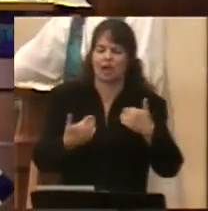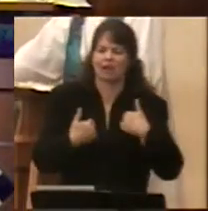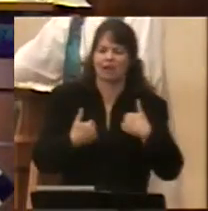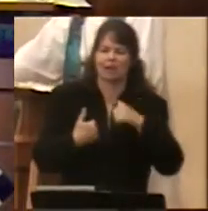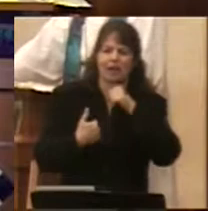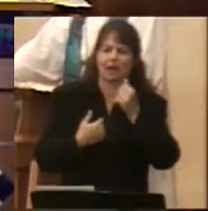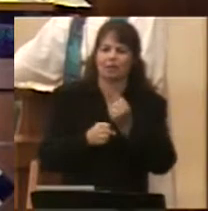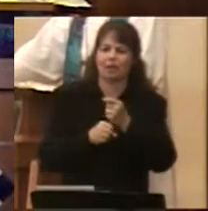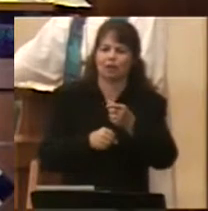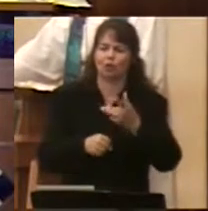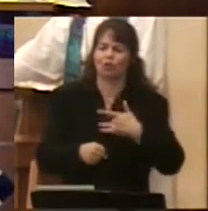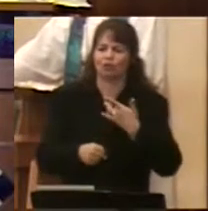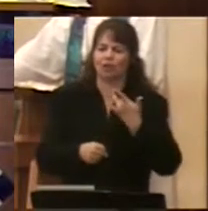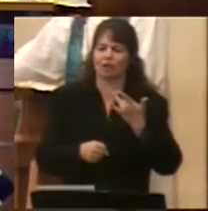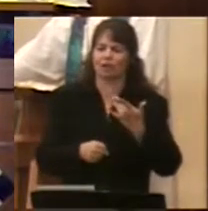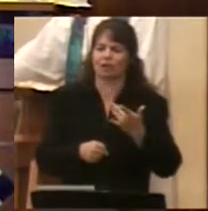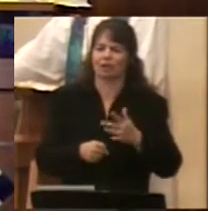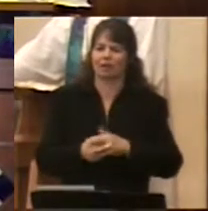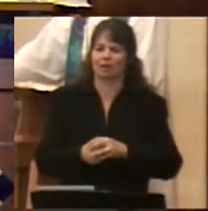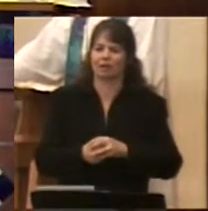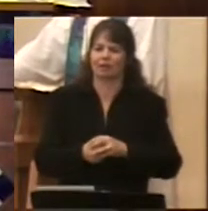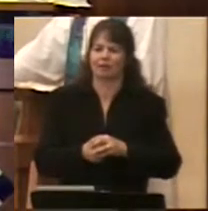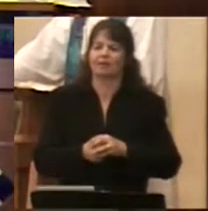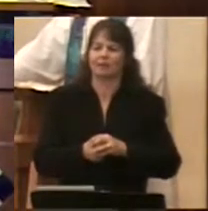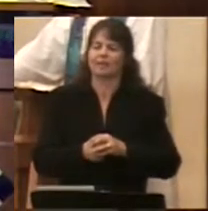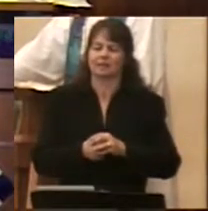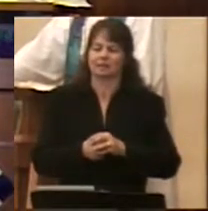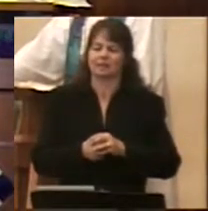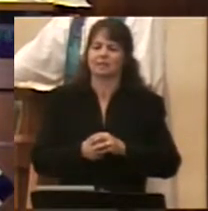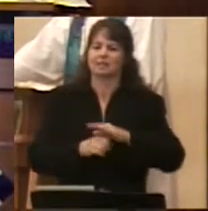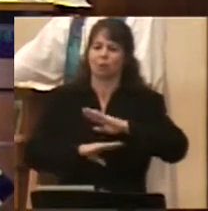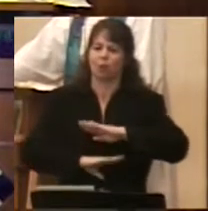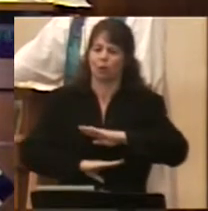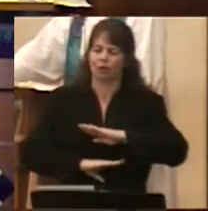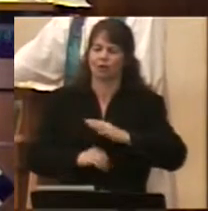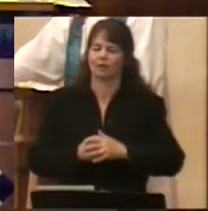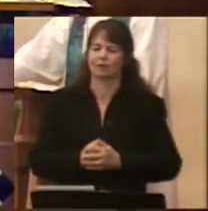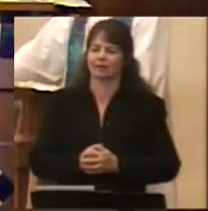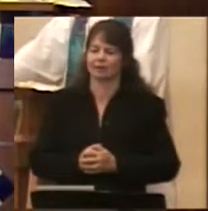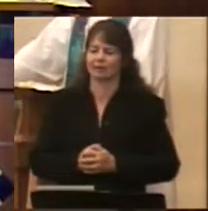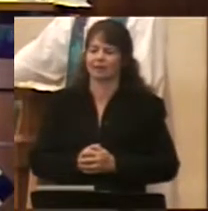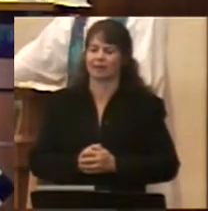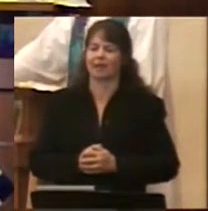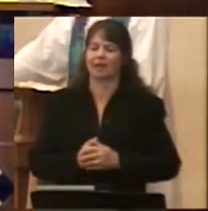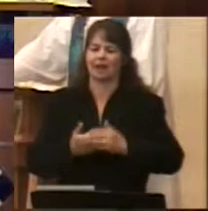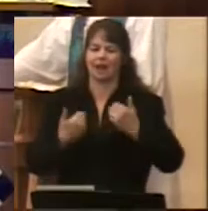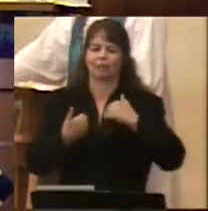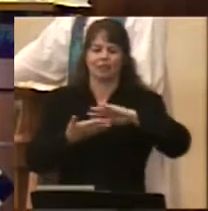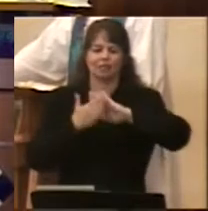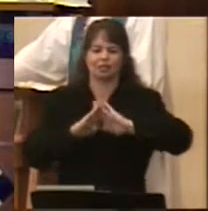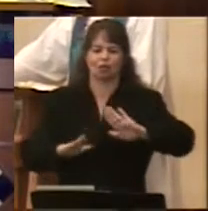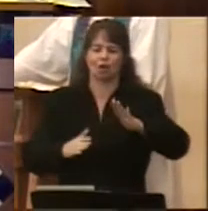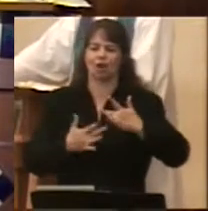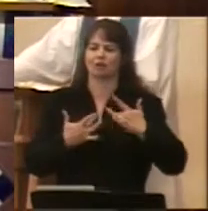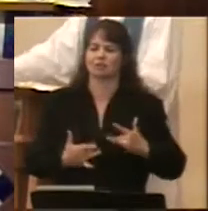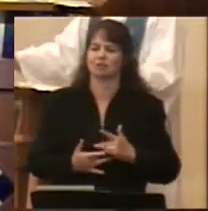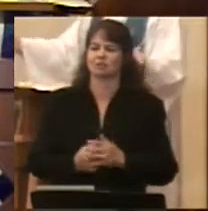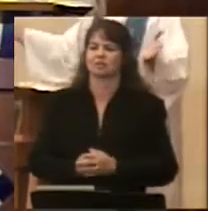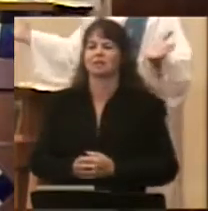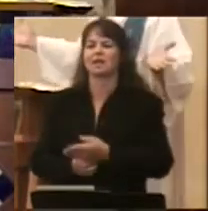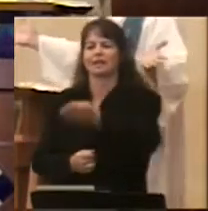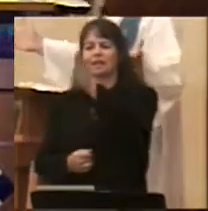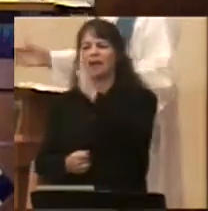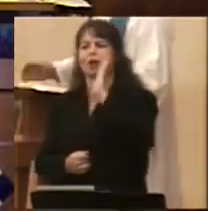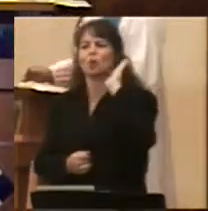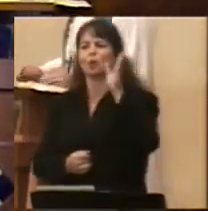In fact, God will use you up in such pursuits, not to make peace for you, surprisingly, but actually to